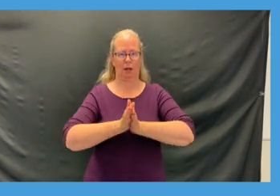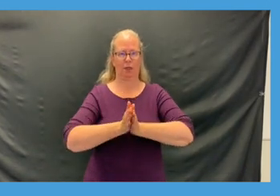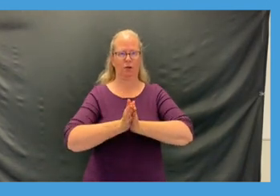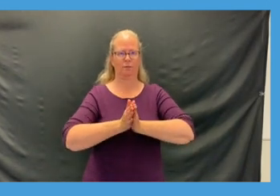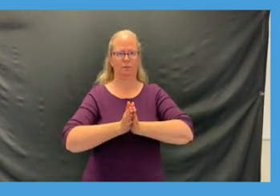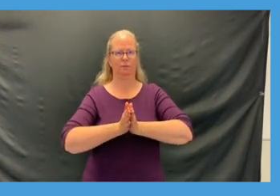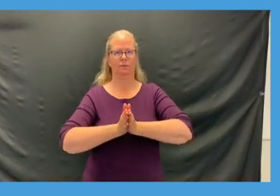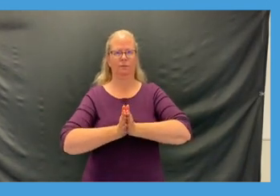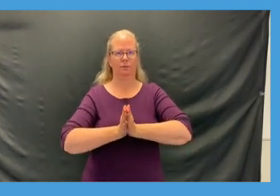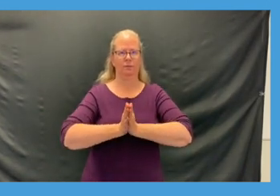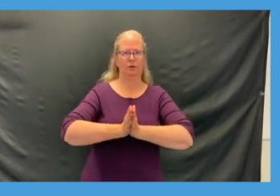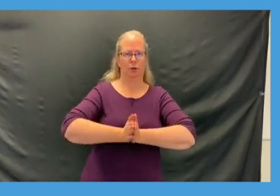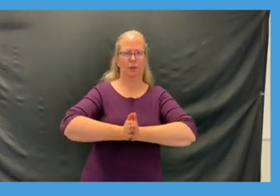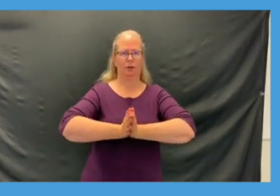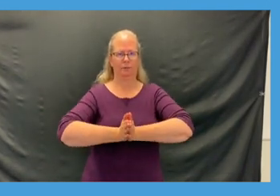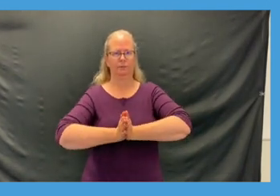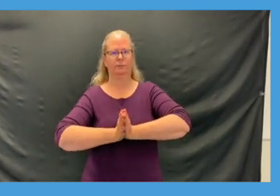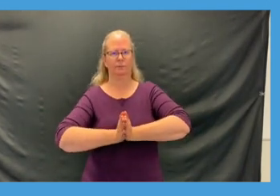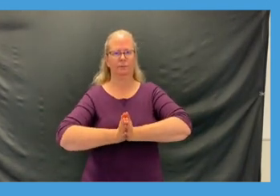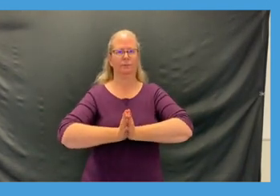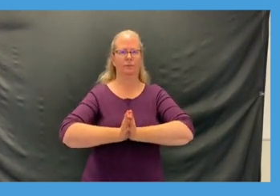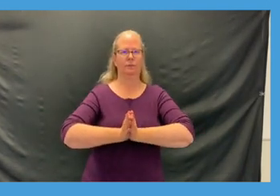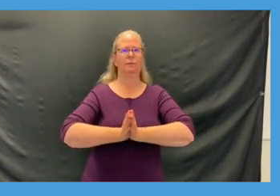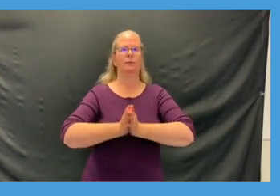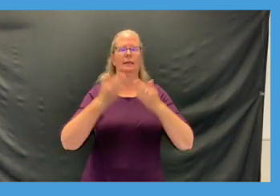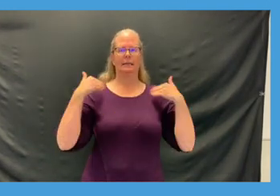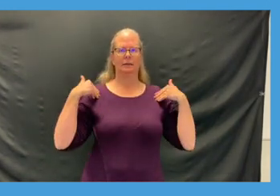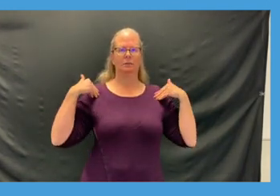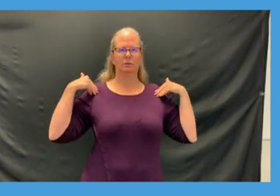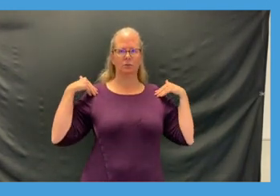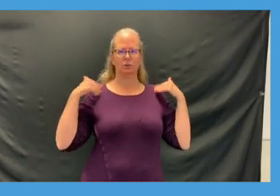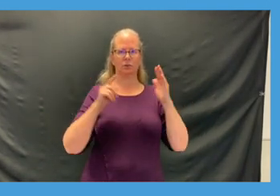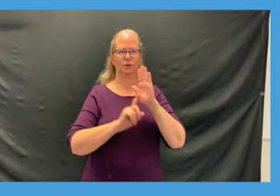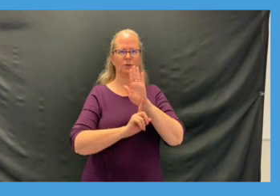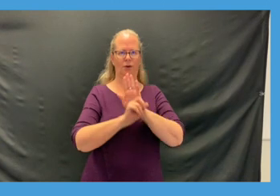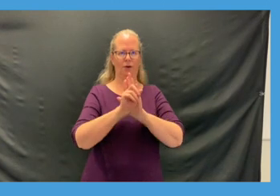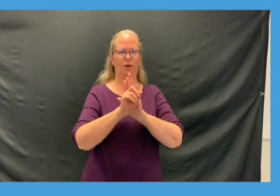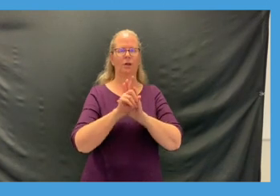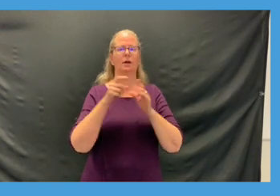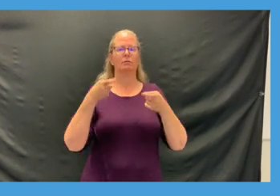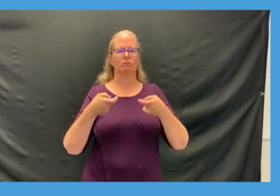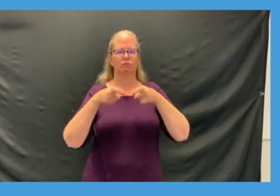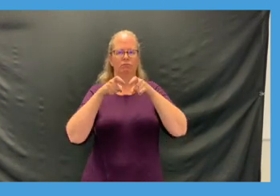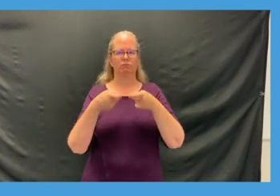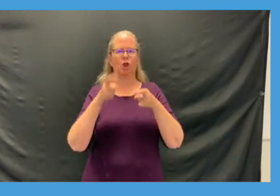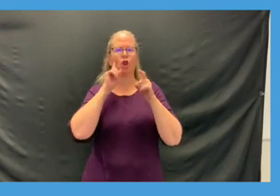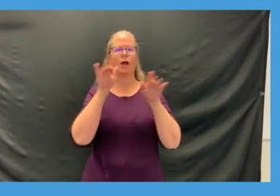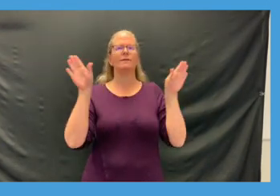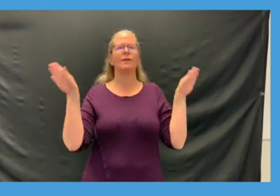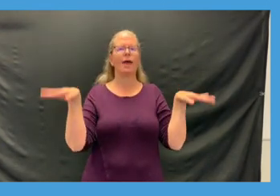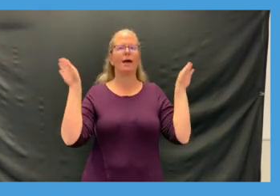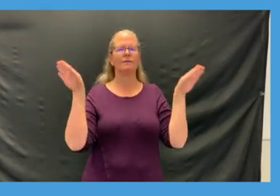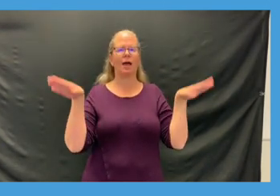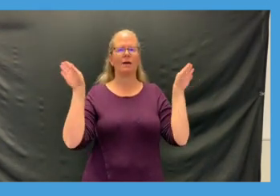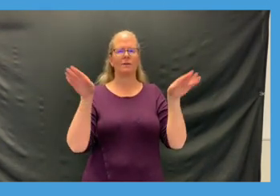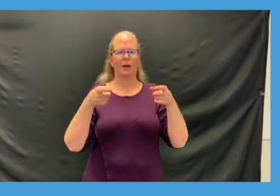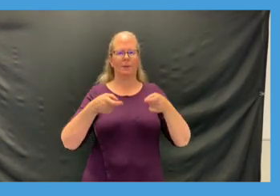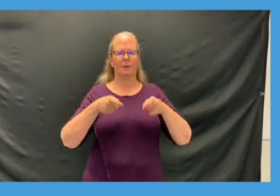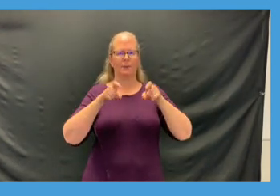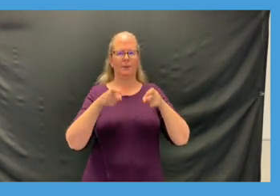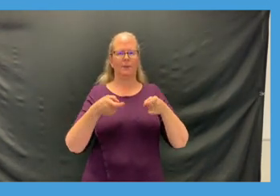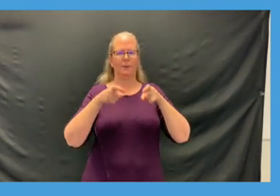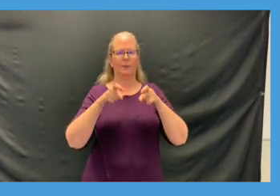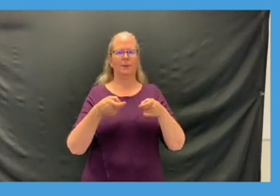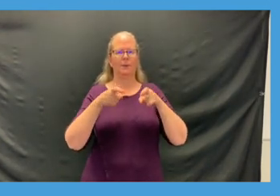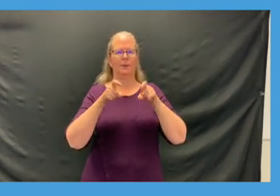close as you can and you're gonna sit up nice and tall and you're gonna flap your wings like a butterfly flop flop